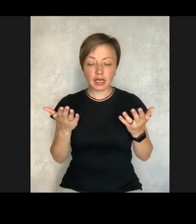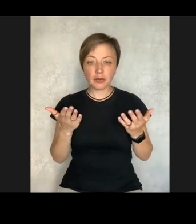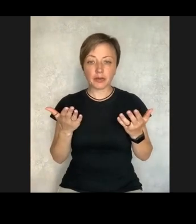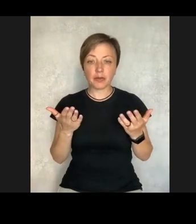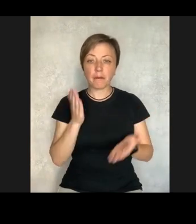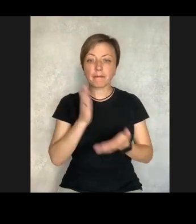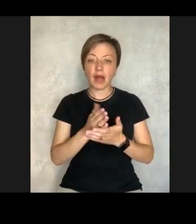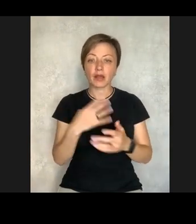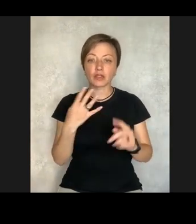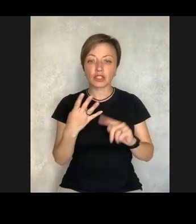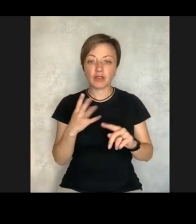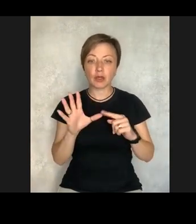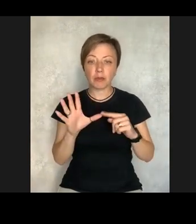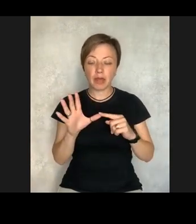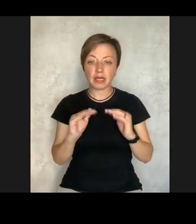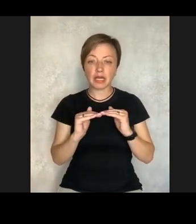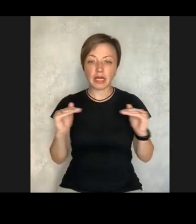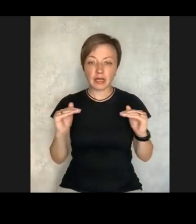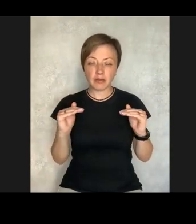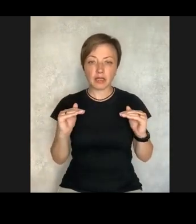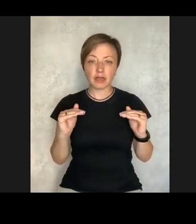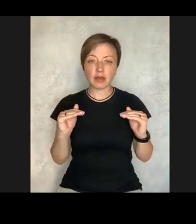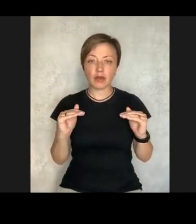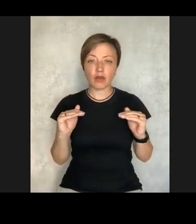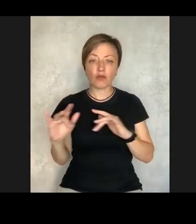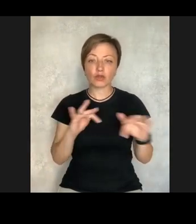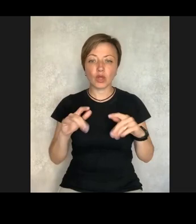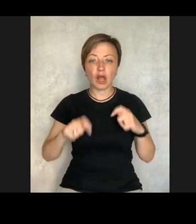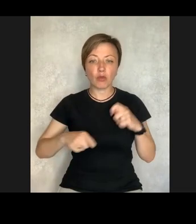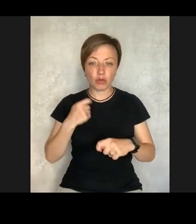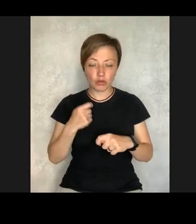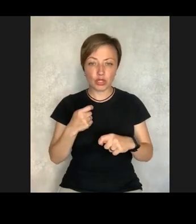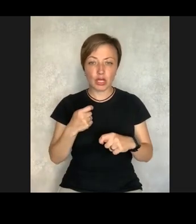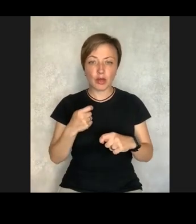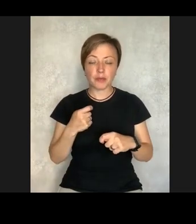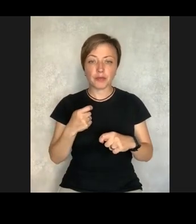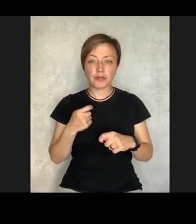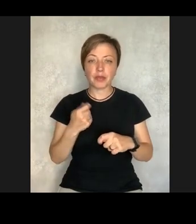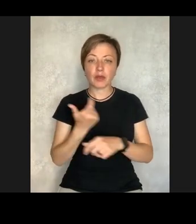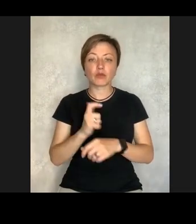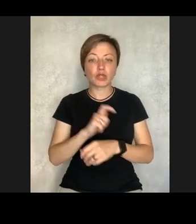with the degree four and five of functional